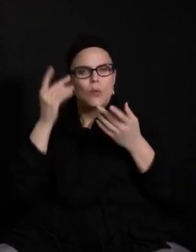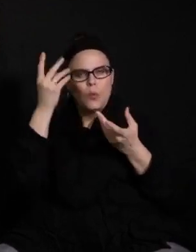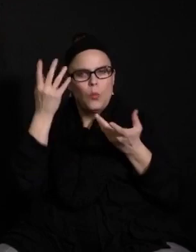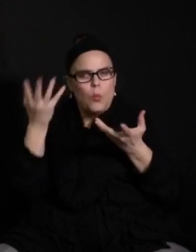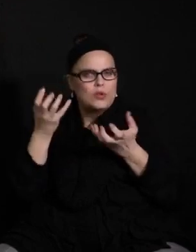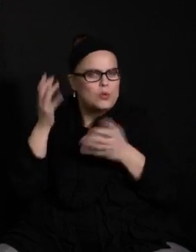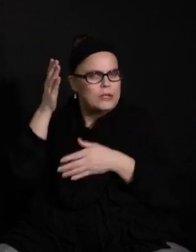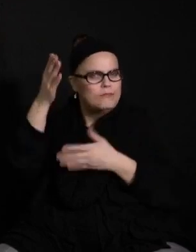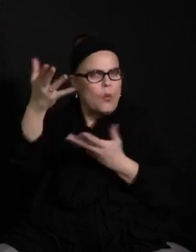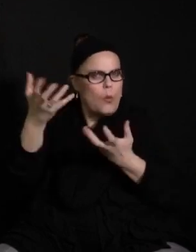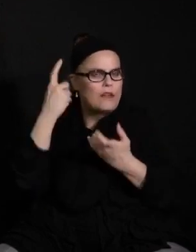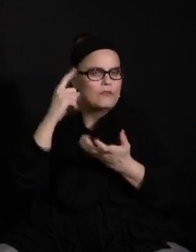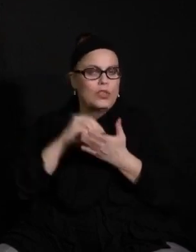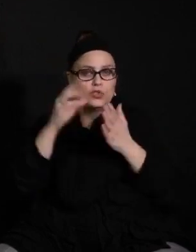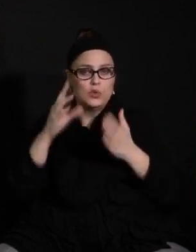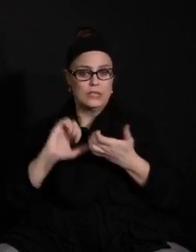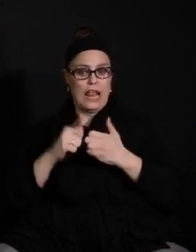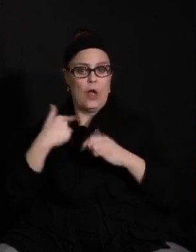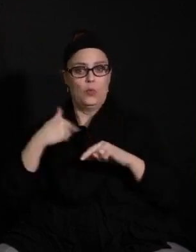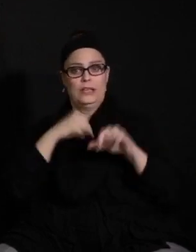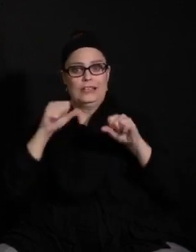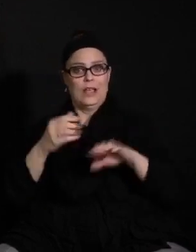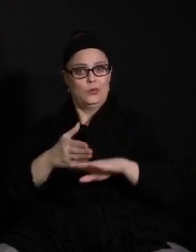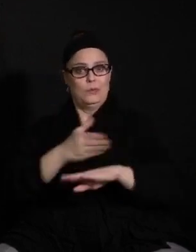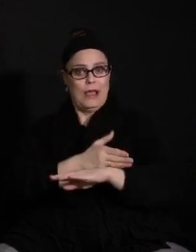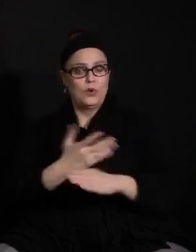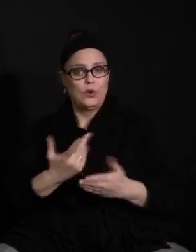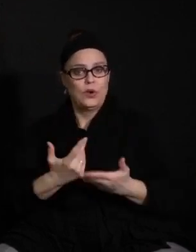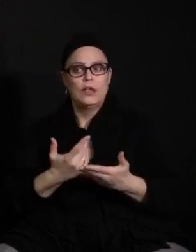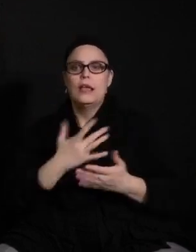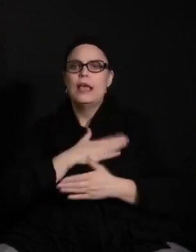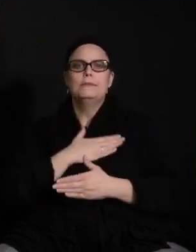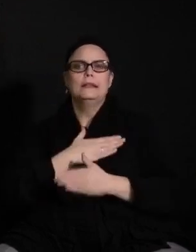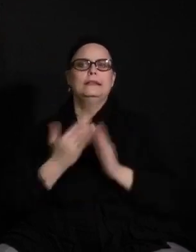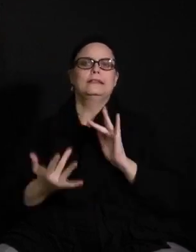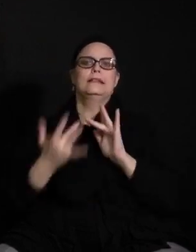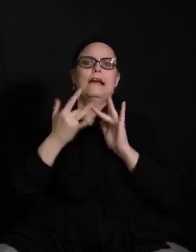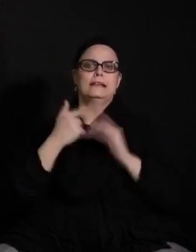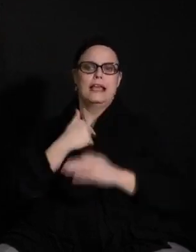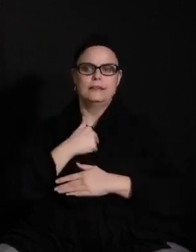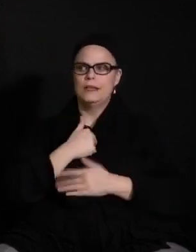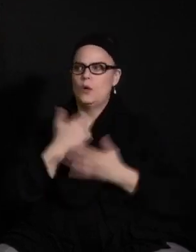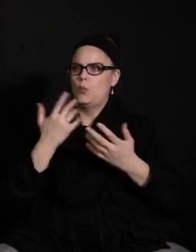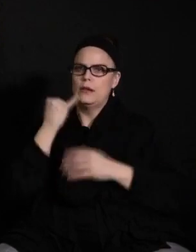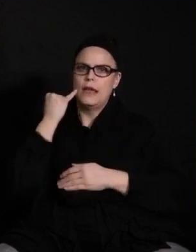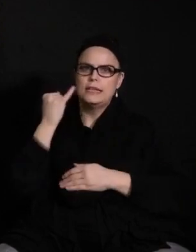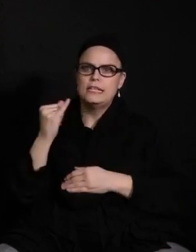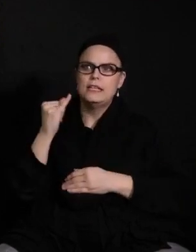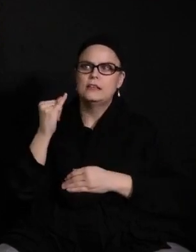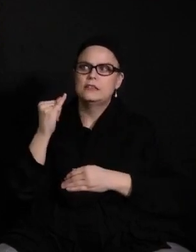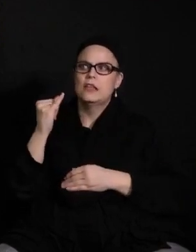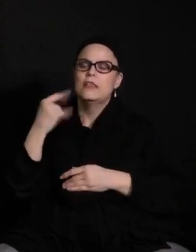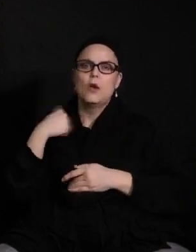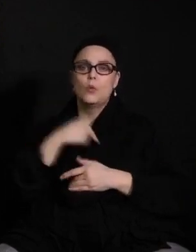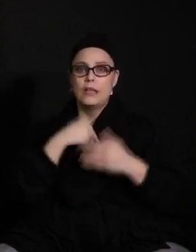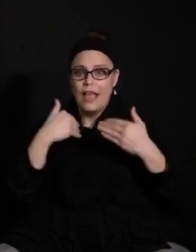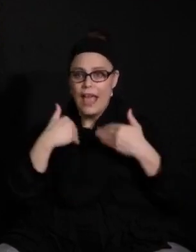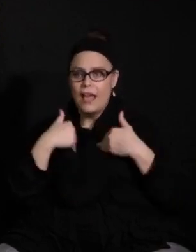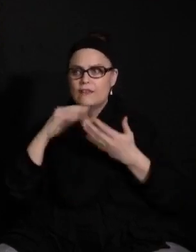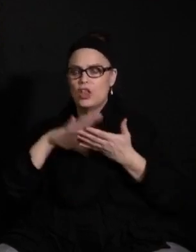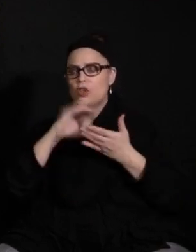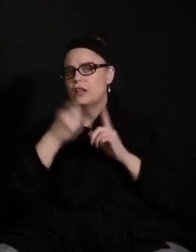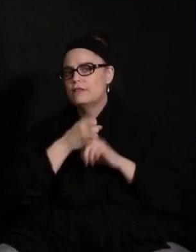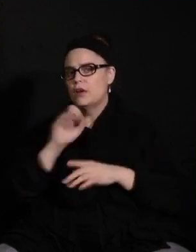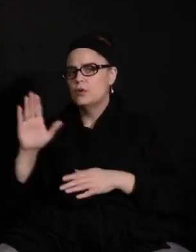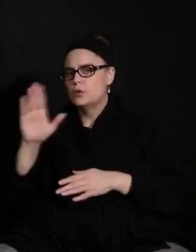do better. I also urge you to continue to please reach out to me. I'd like to hear what ideas that you have about what you've learned from your